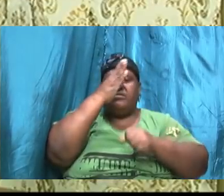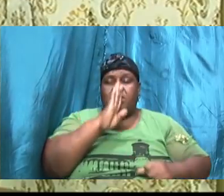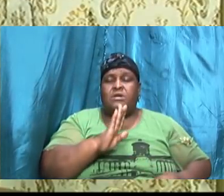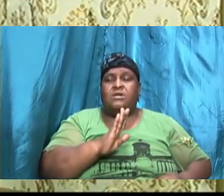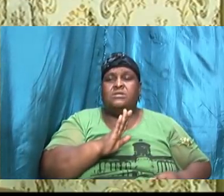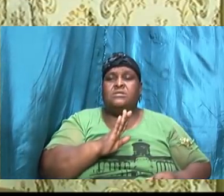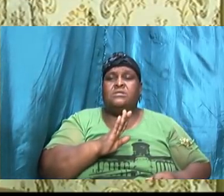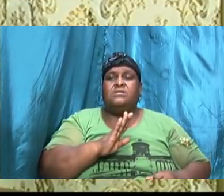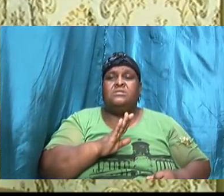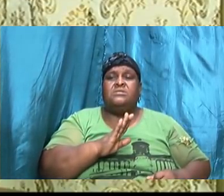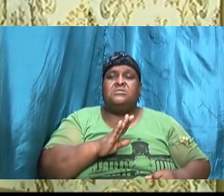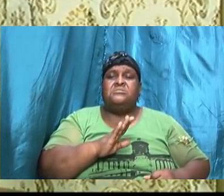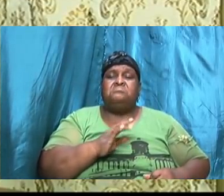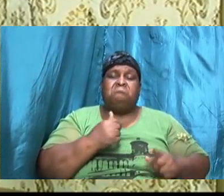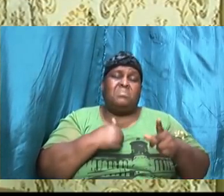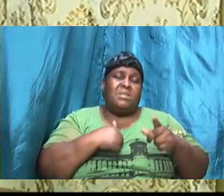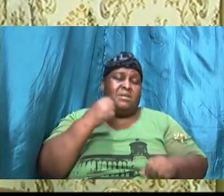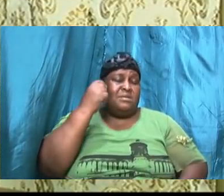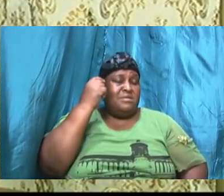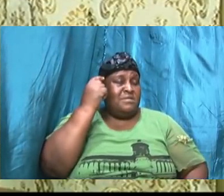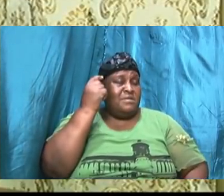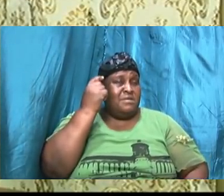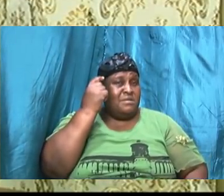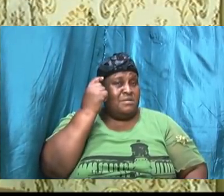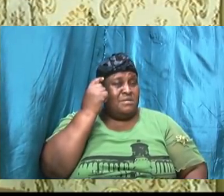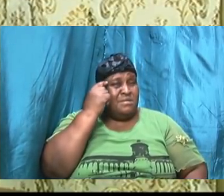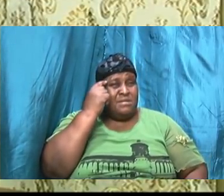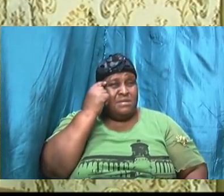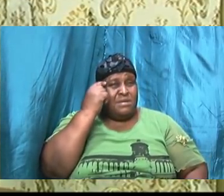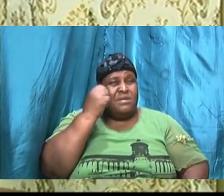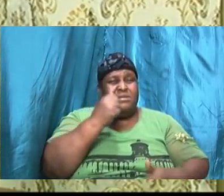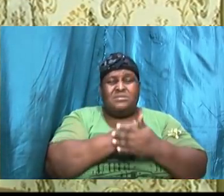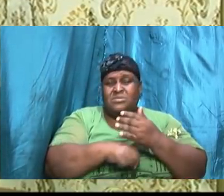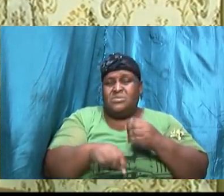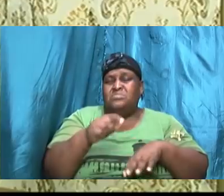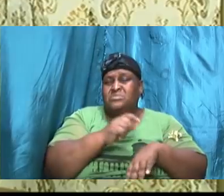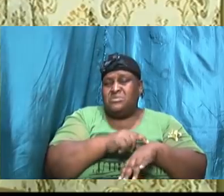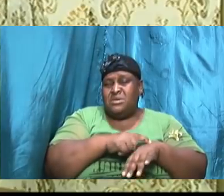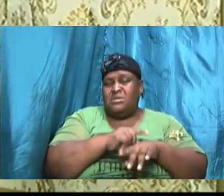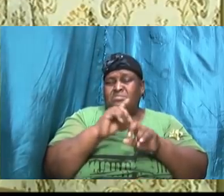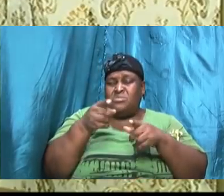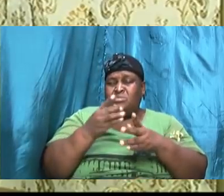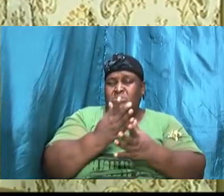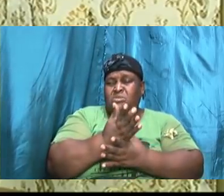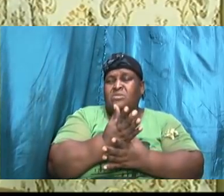know, I think that sometimes we go through some